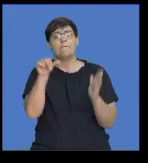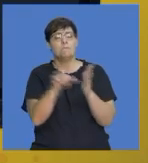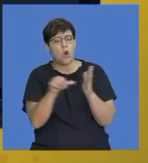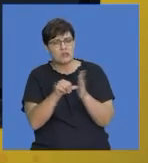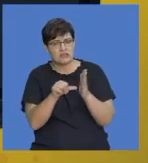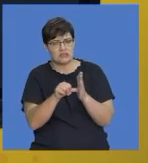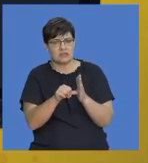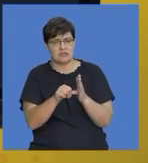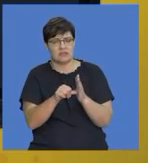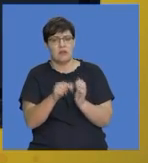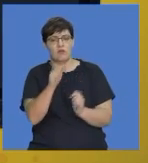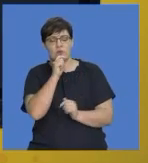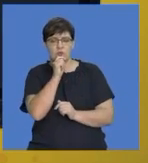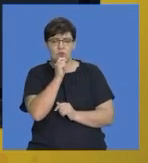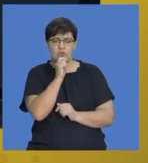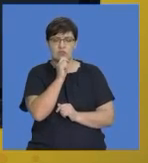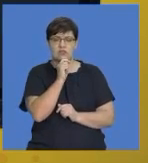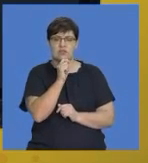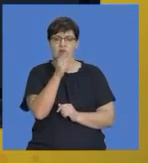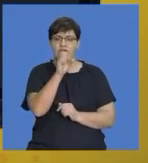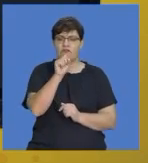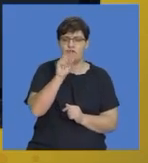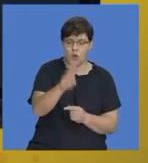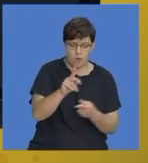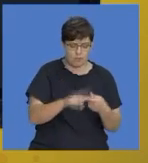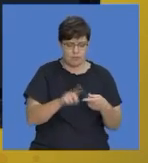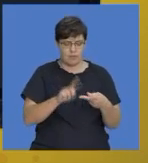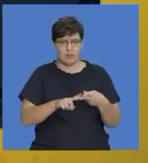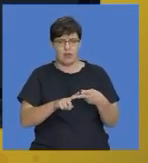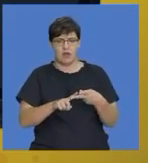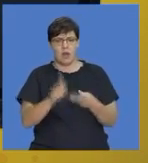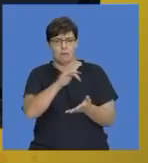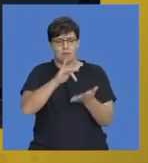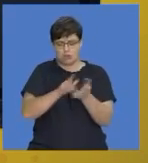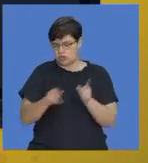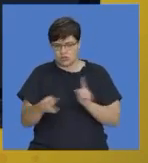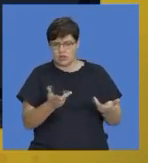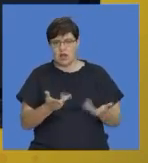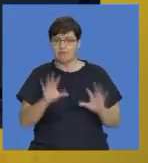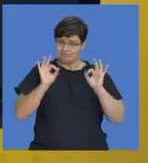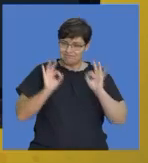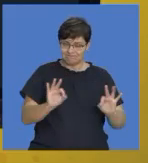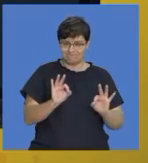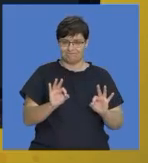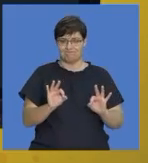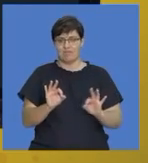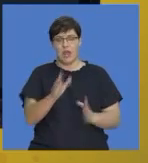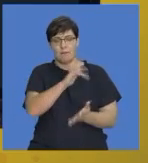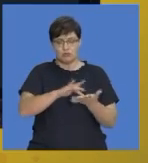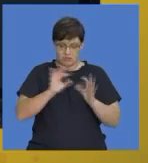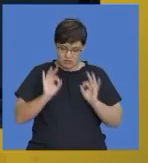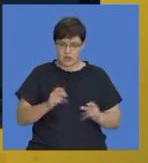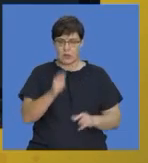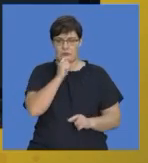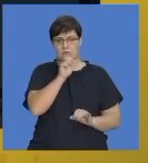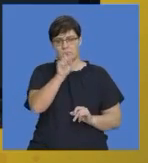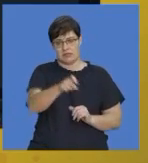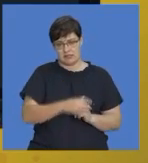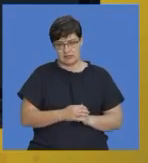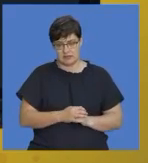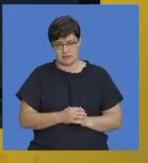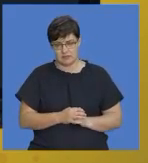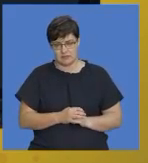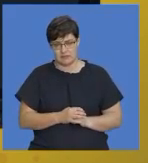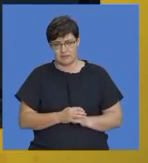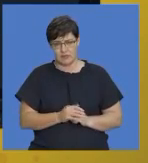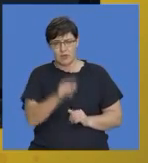prepositions for directions we use the accurate verbs and positions and as I've indicated we need to ensure we